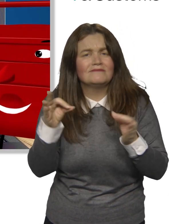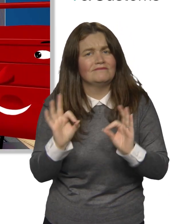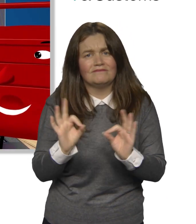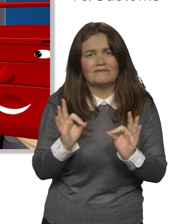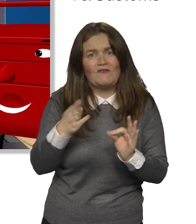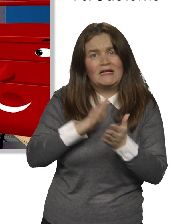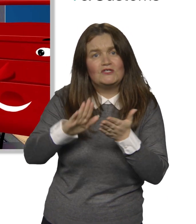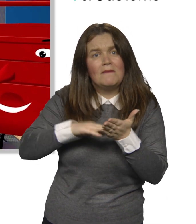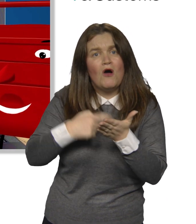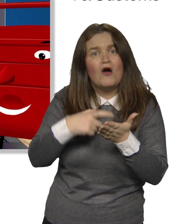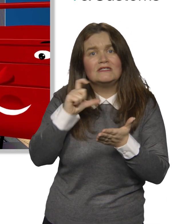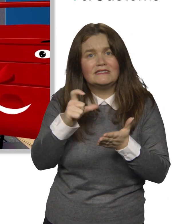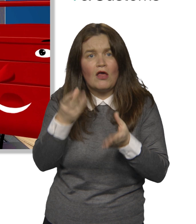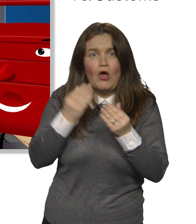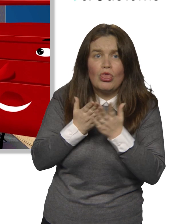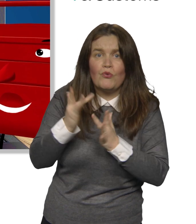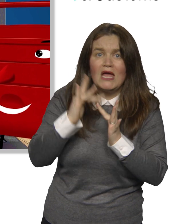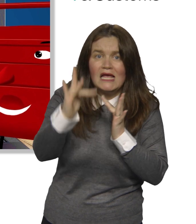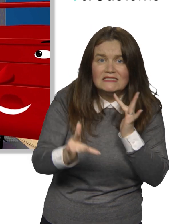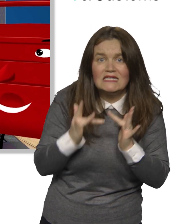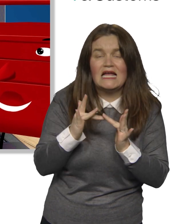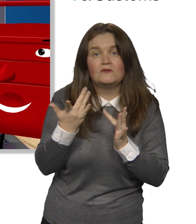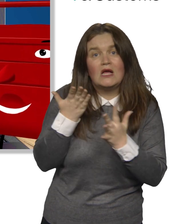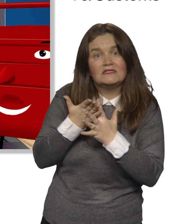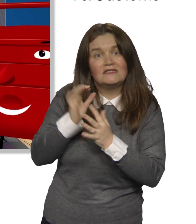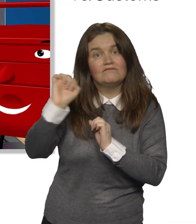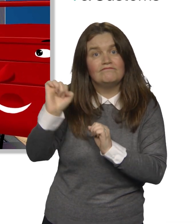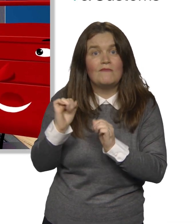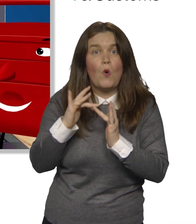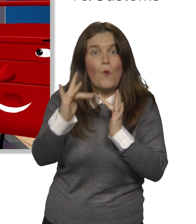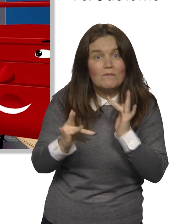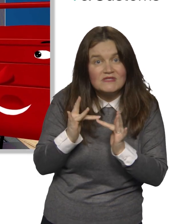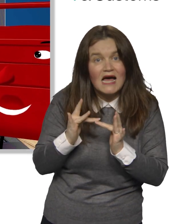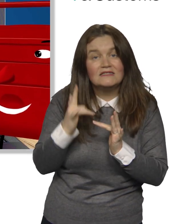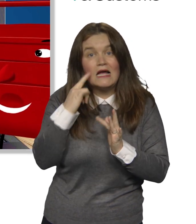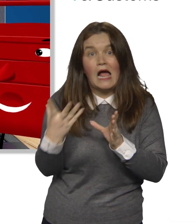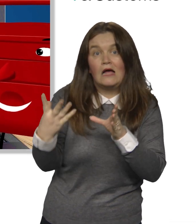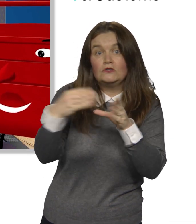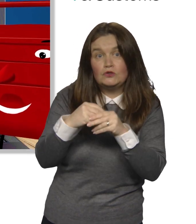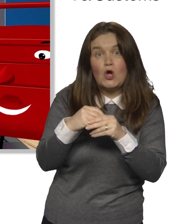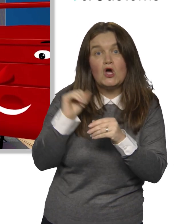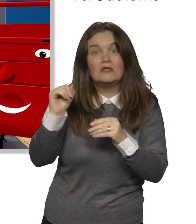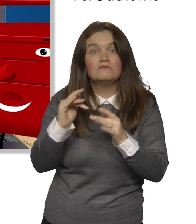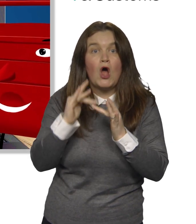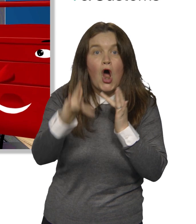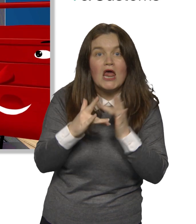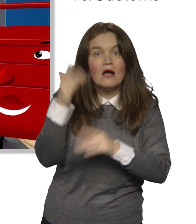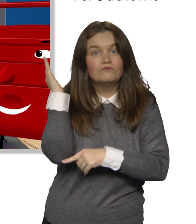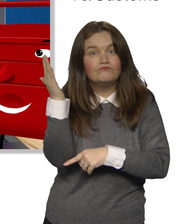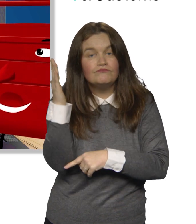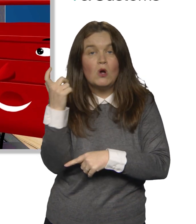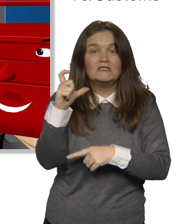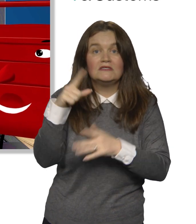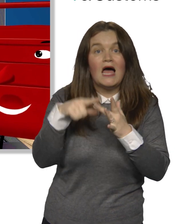e-learning and videos, which you can access through the gov.uk website. You can also sign up for HMRC webinars on